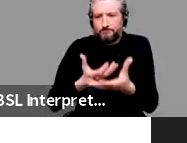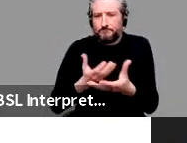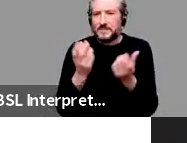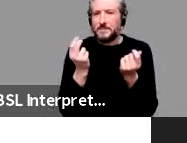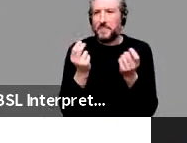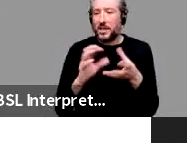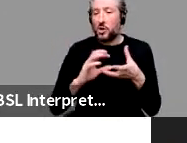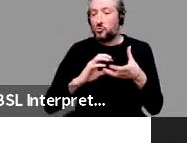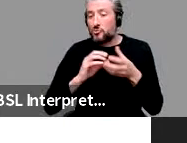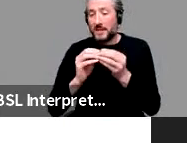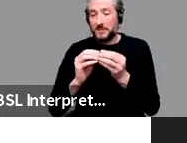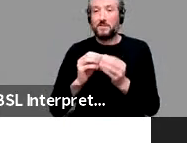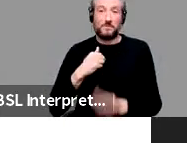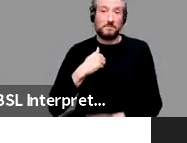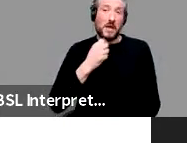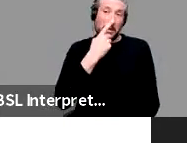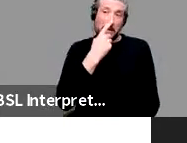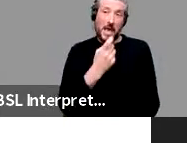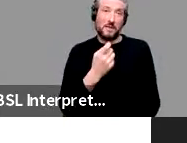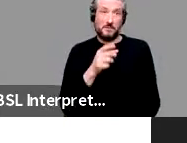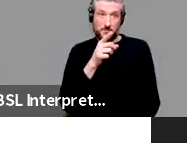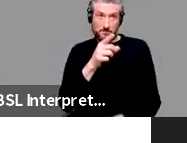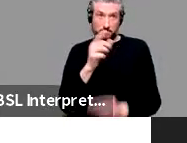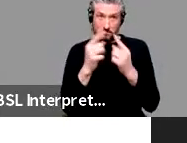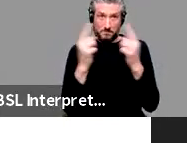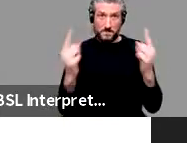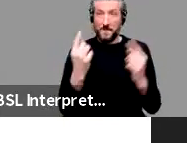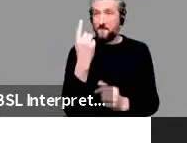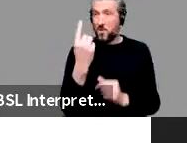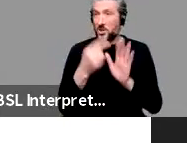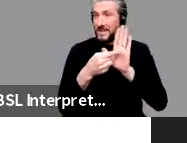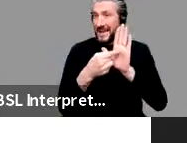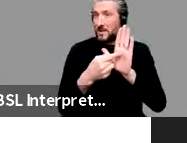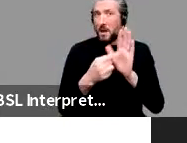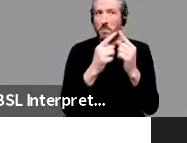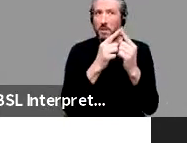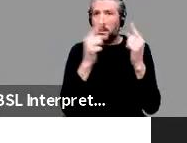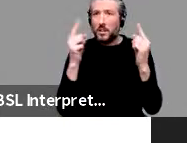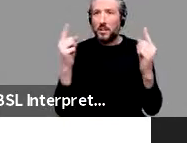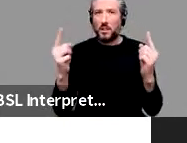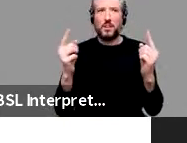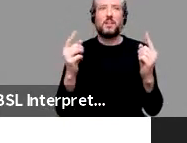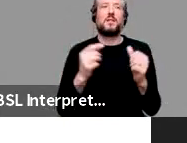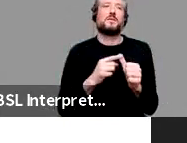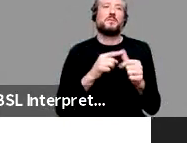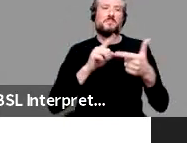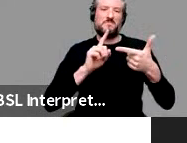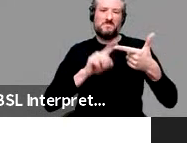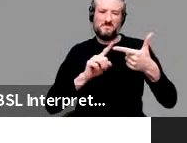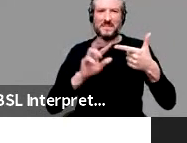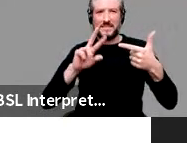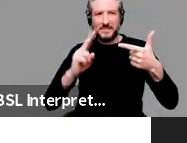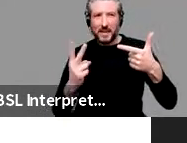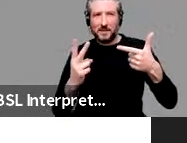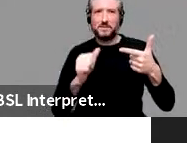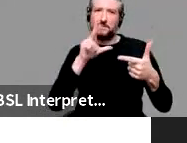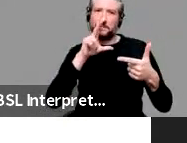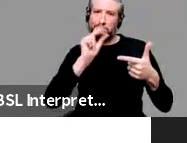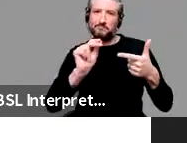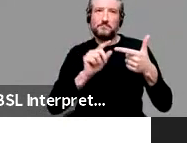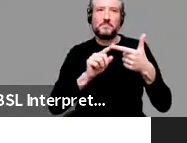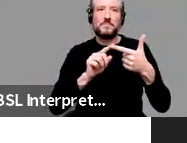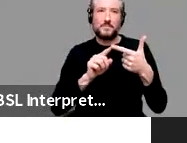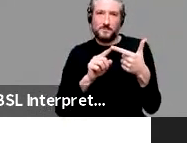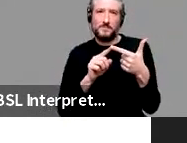creative. So senators doze fidget and cough their way through history. Someone was suffering an allergy attack merging onto a